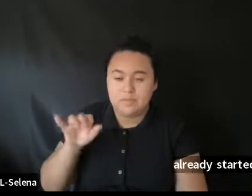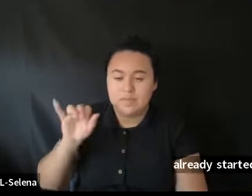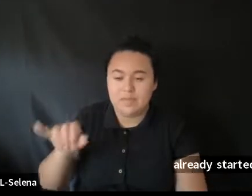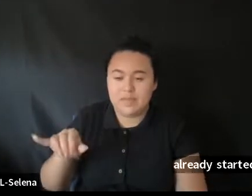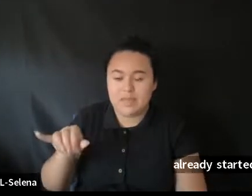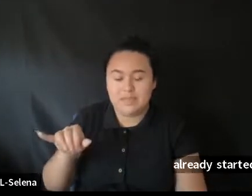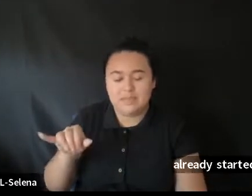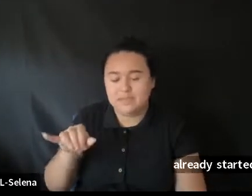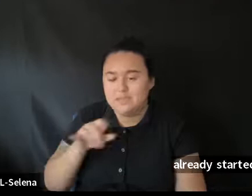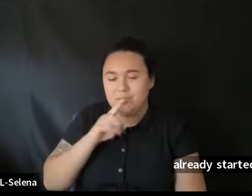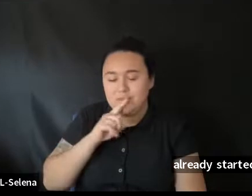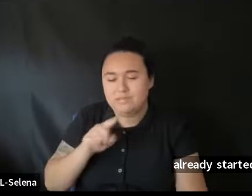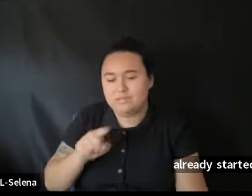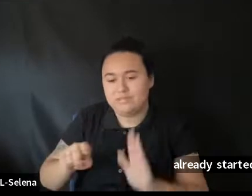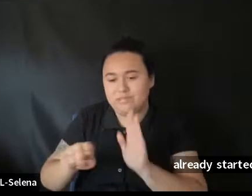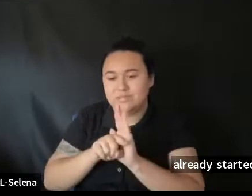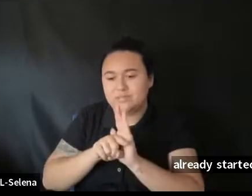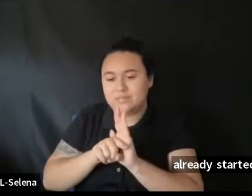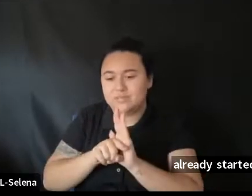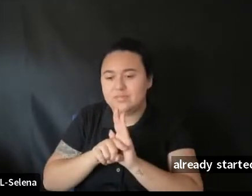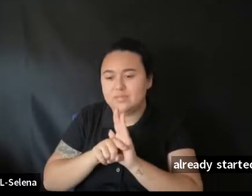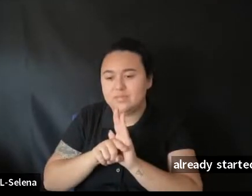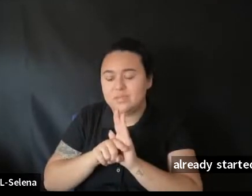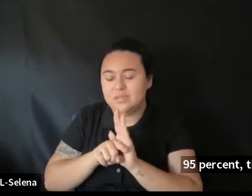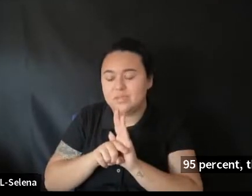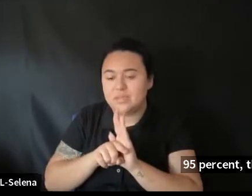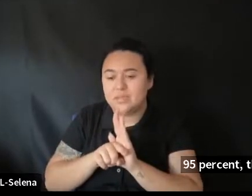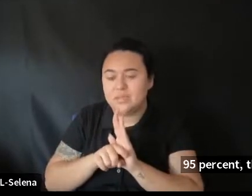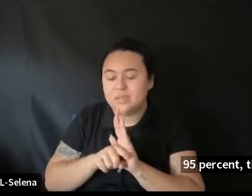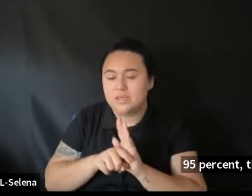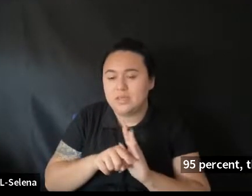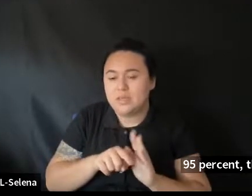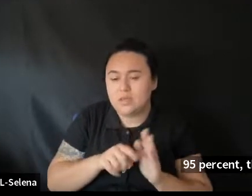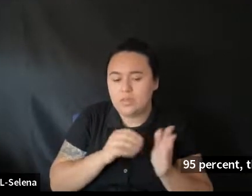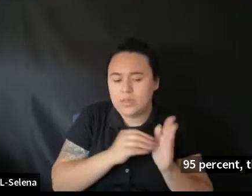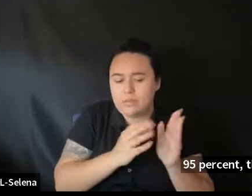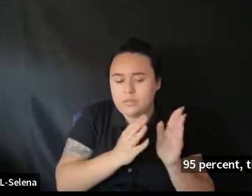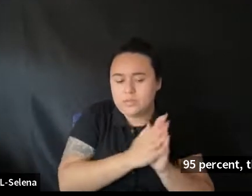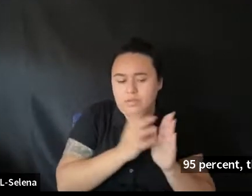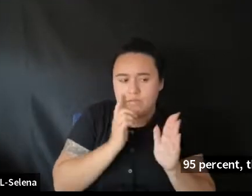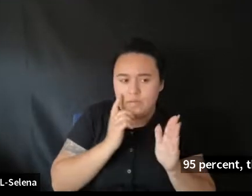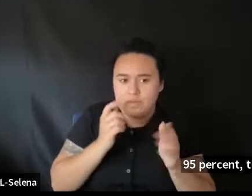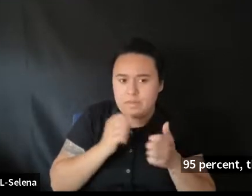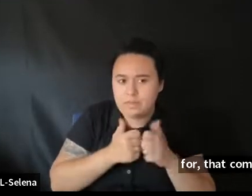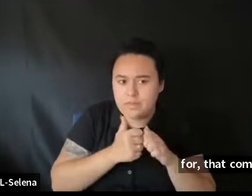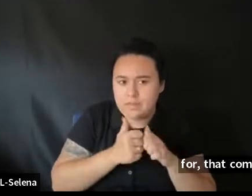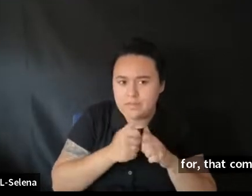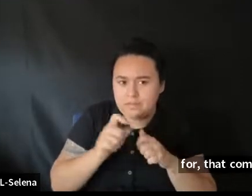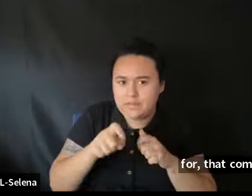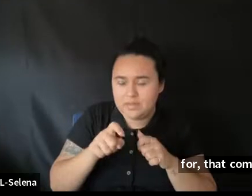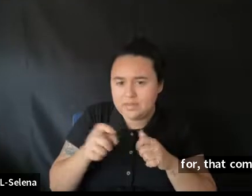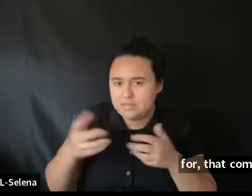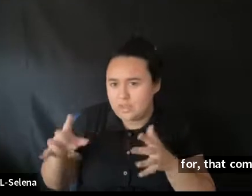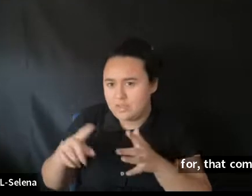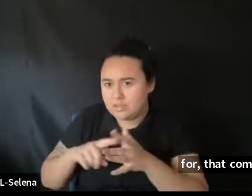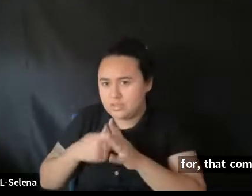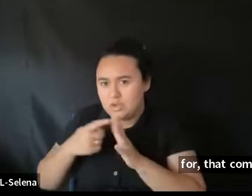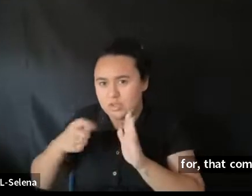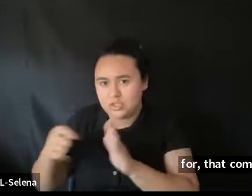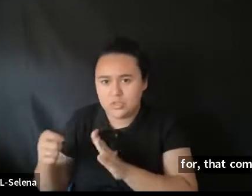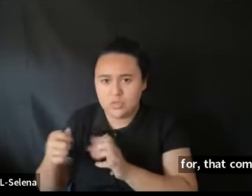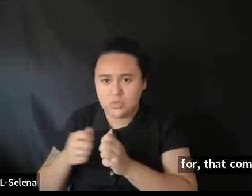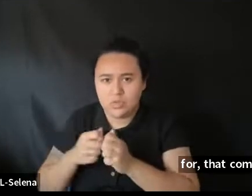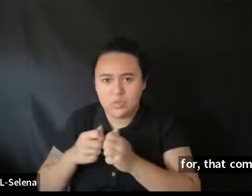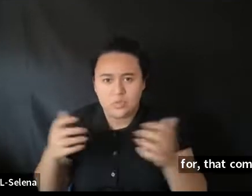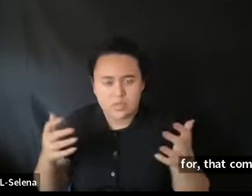negates. That. But for. That competitive need. Because they've already started shooting. Without any prospect of the Illinois